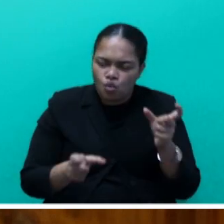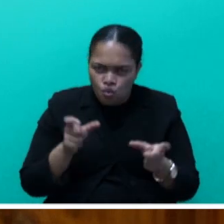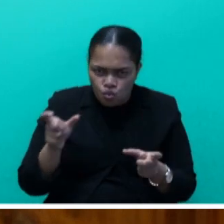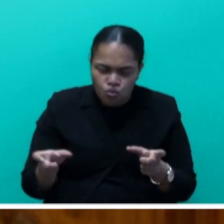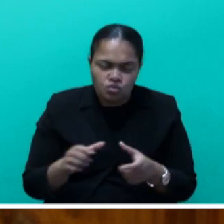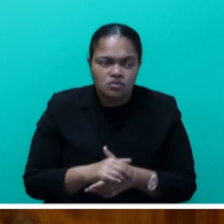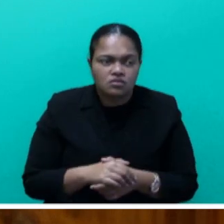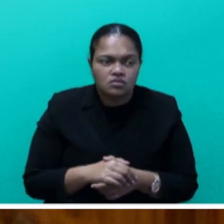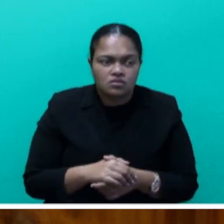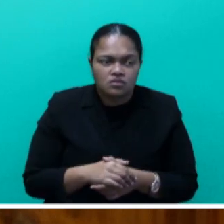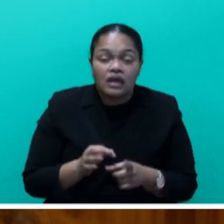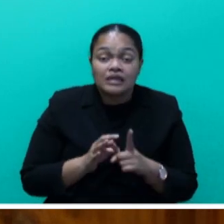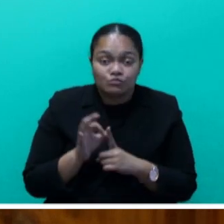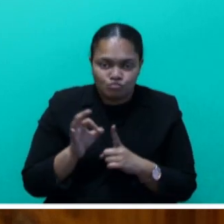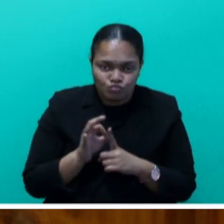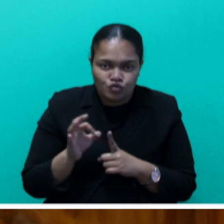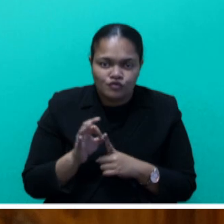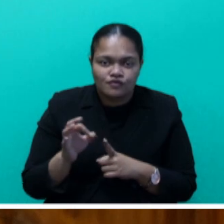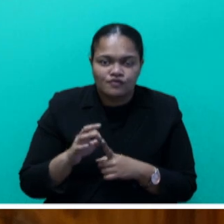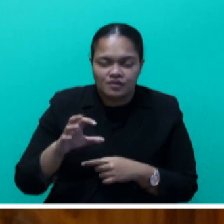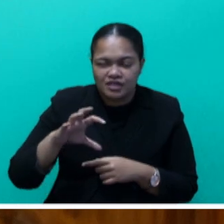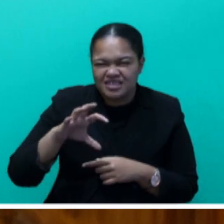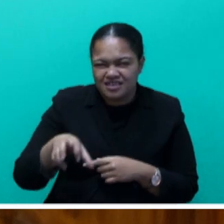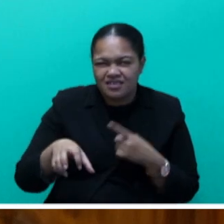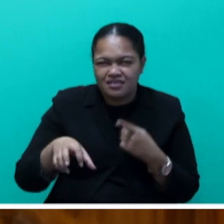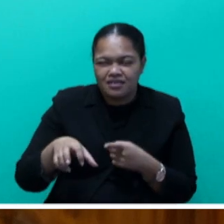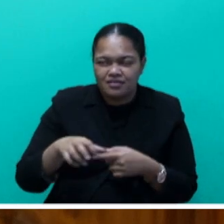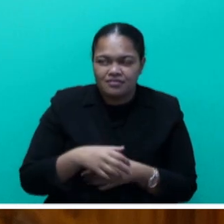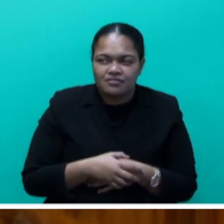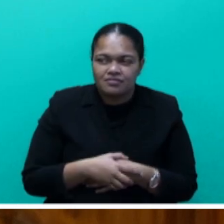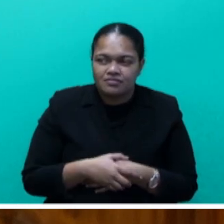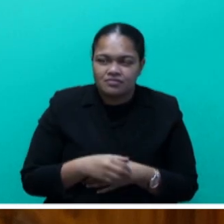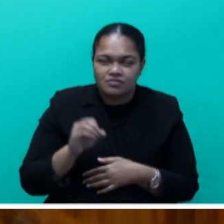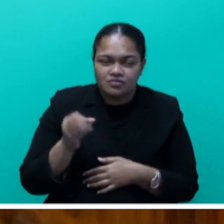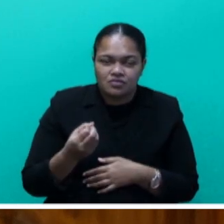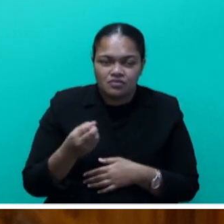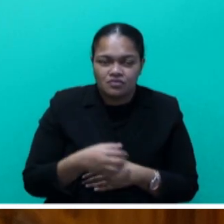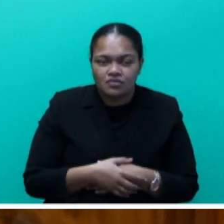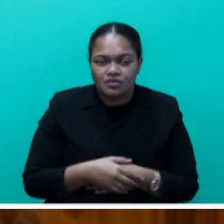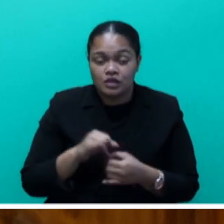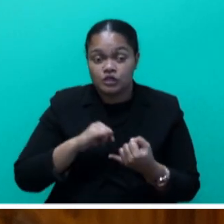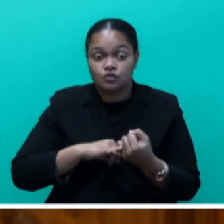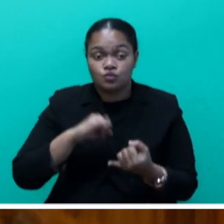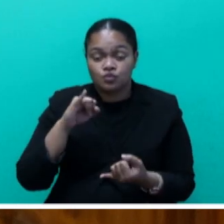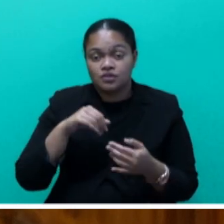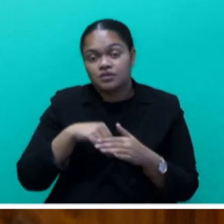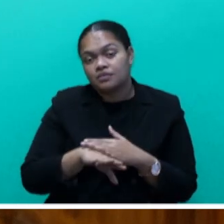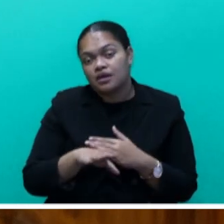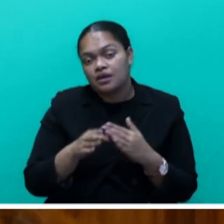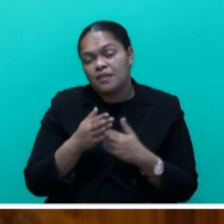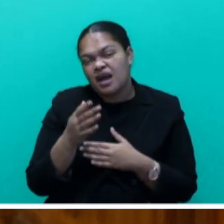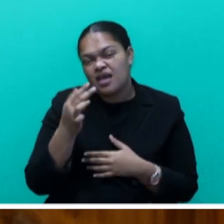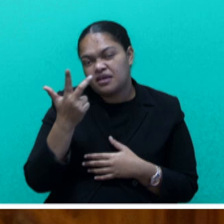to improve the sector. Grants of to our national cultural agencies, to increased by $80,000